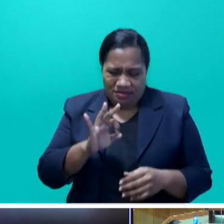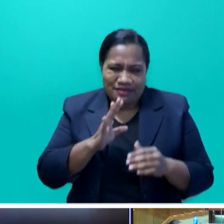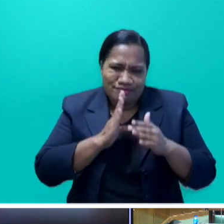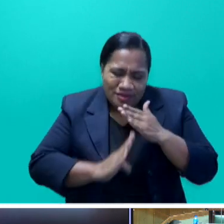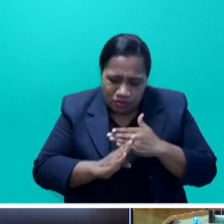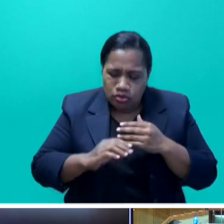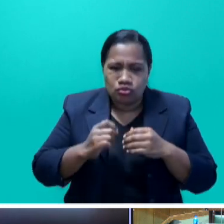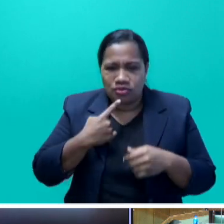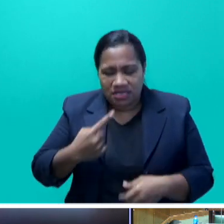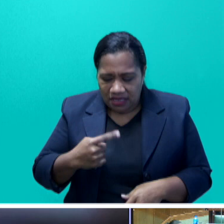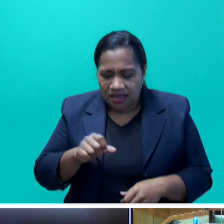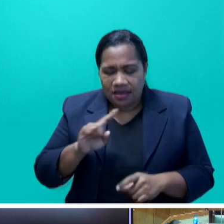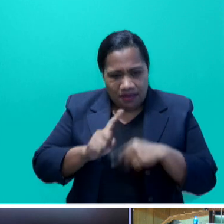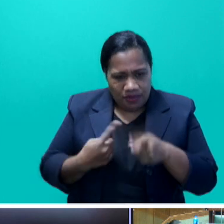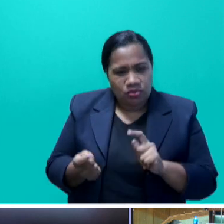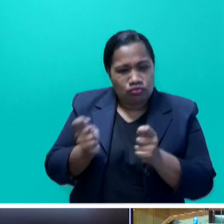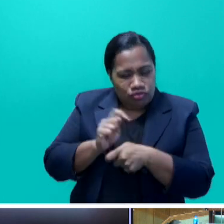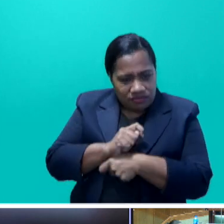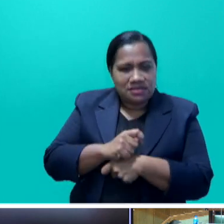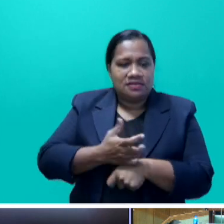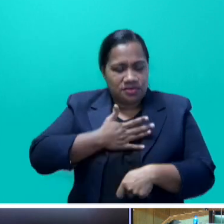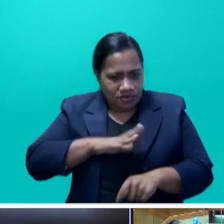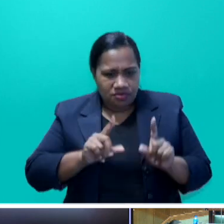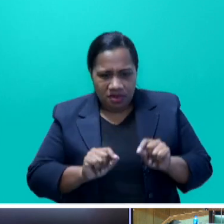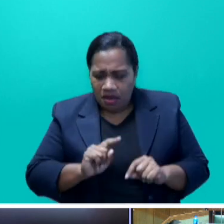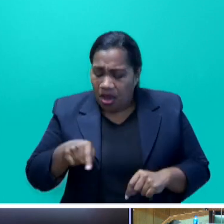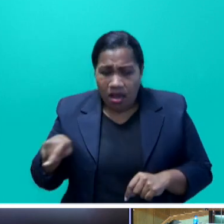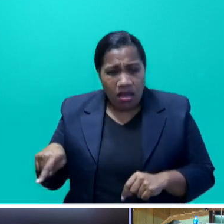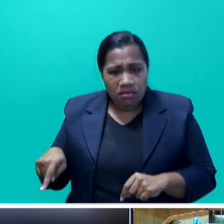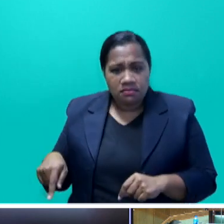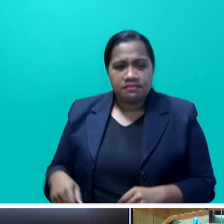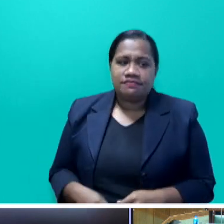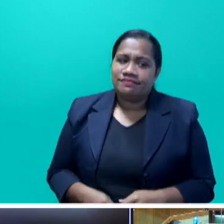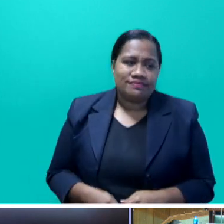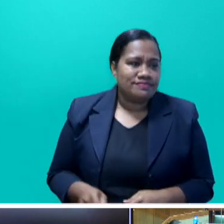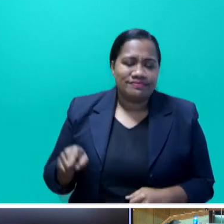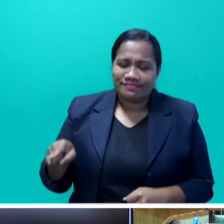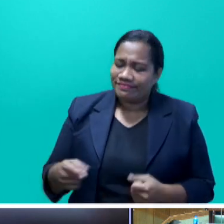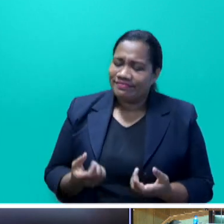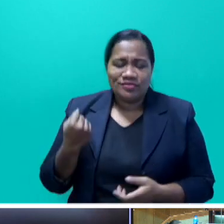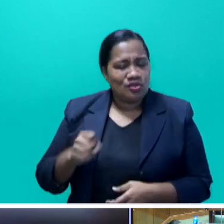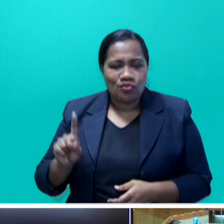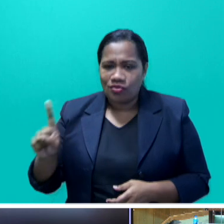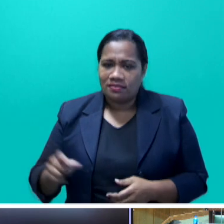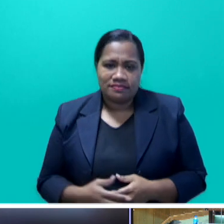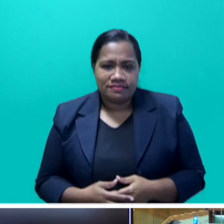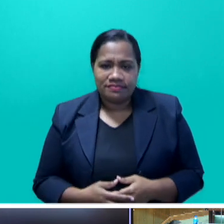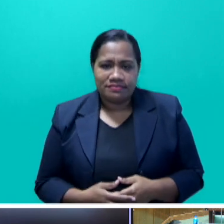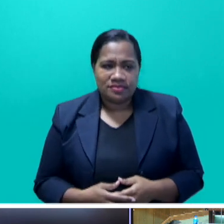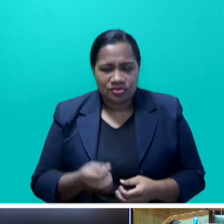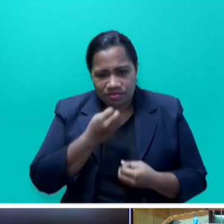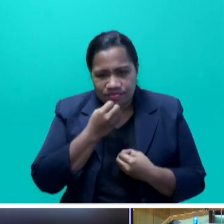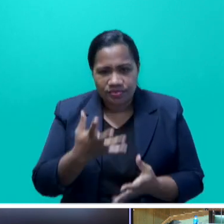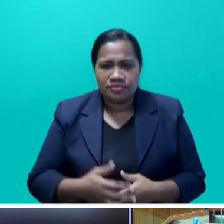But no one, Mr. Speaker, no one has had the goal to lie more boldly or more often than